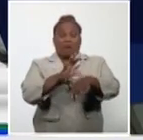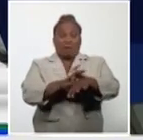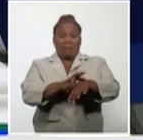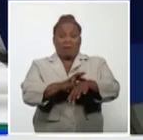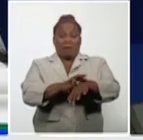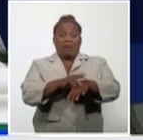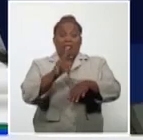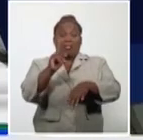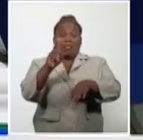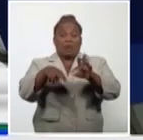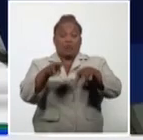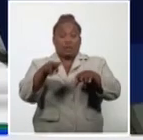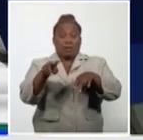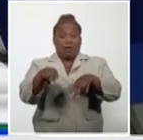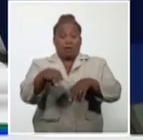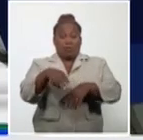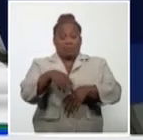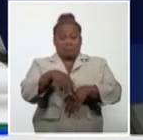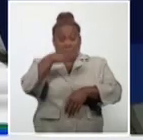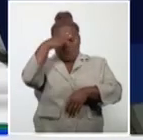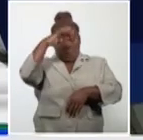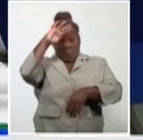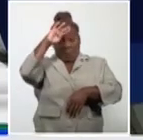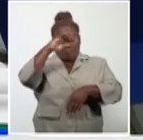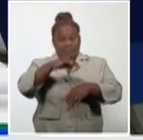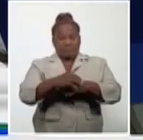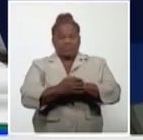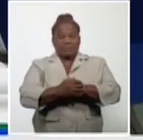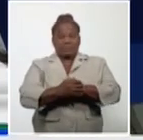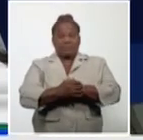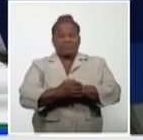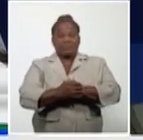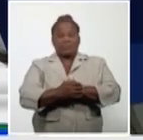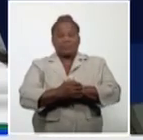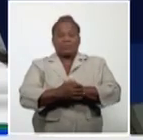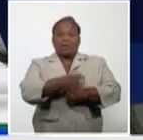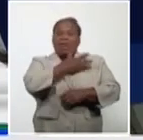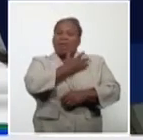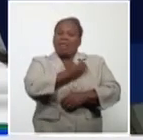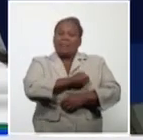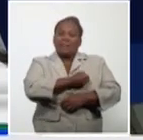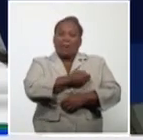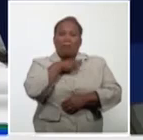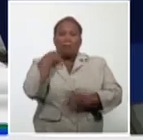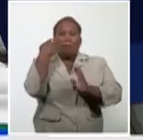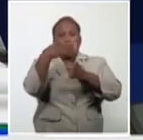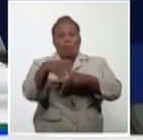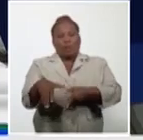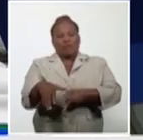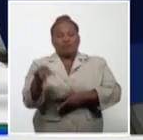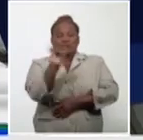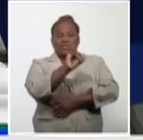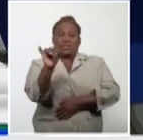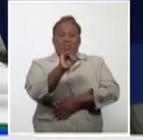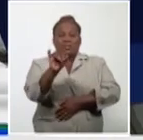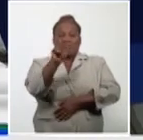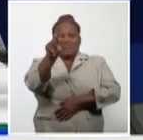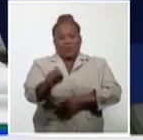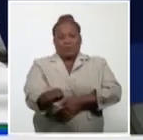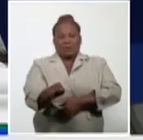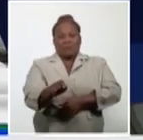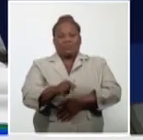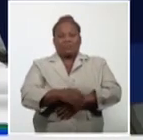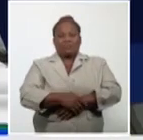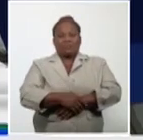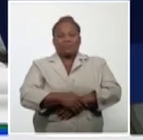We regret the death of 66 people, counting the two that we informed today, and